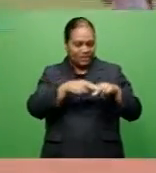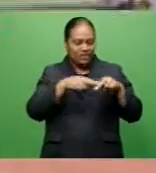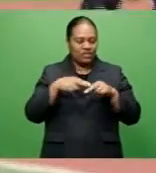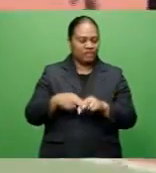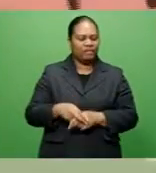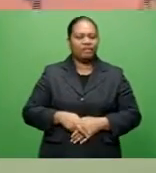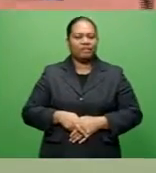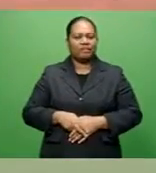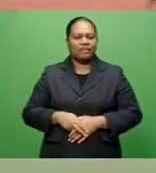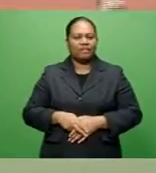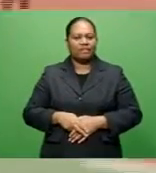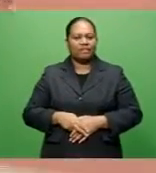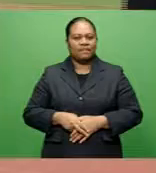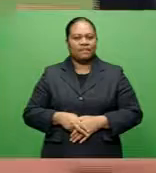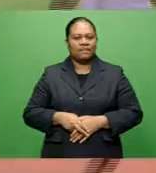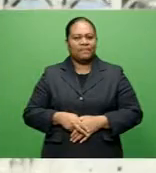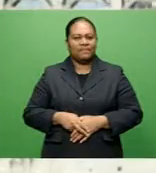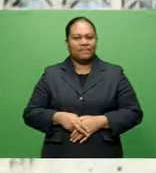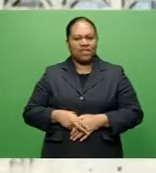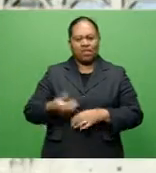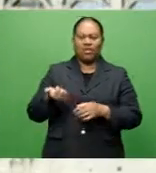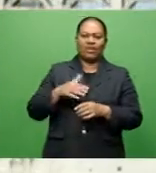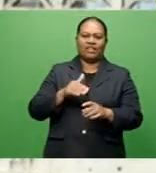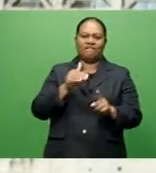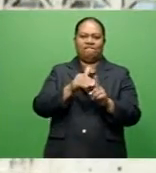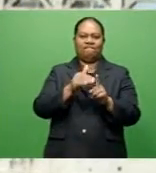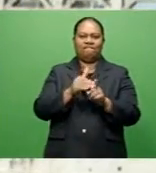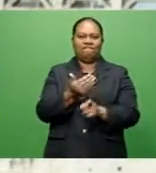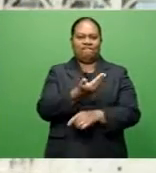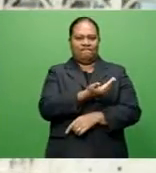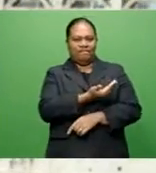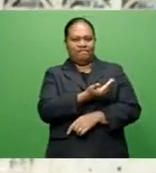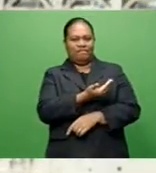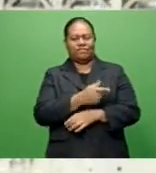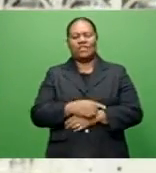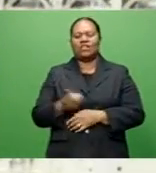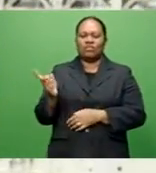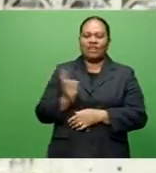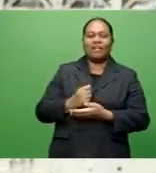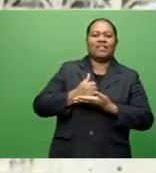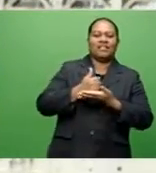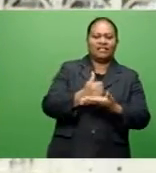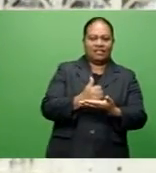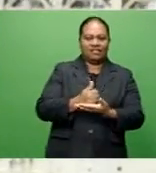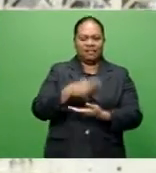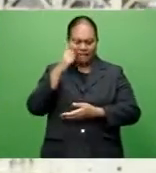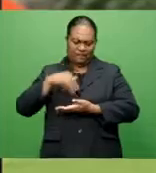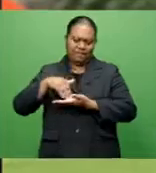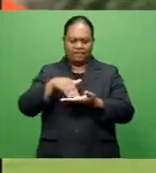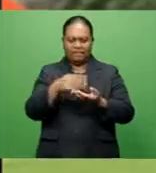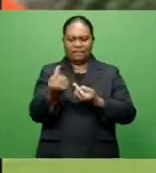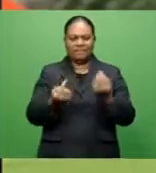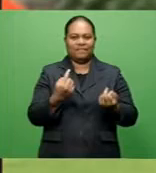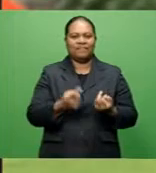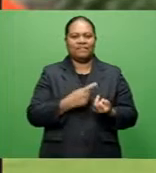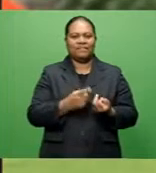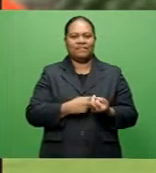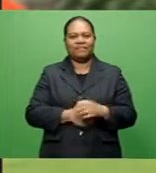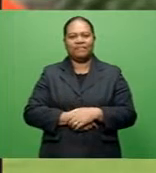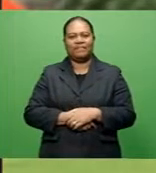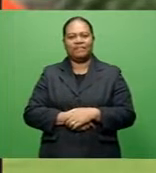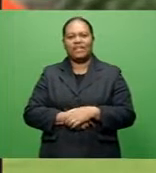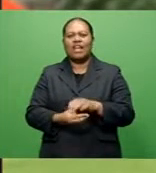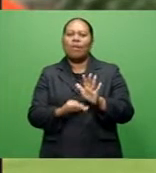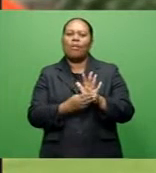they already approached me to come over and see them. And maybe we can help each other out. The